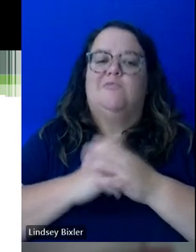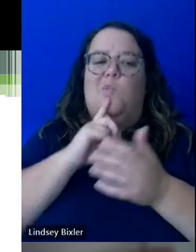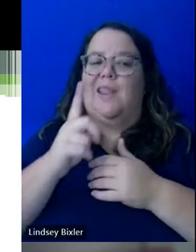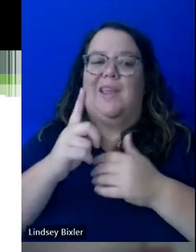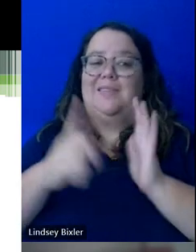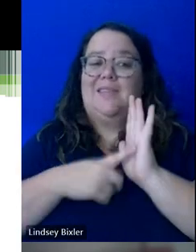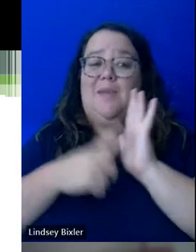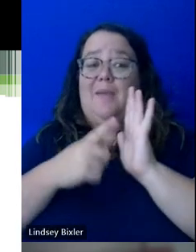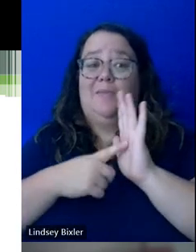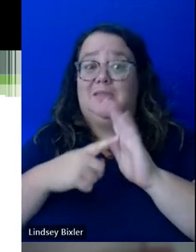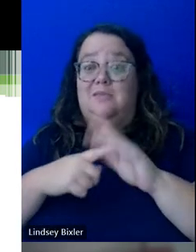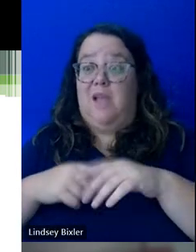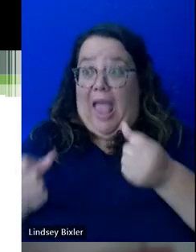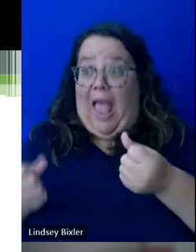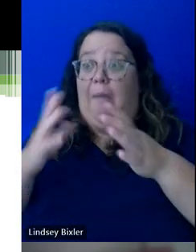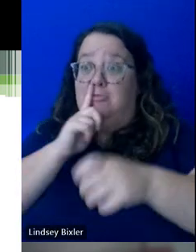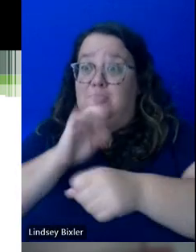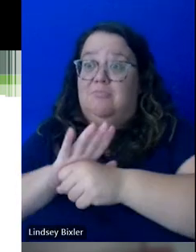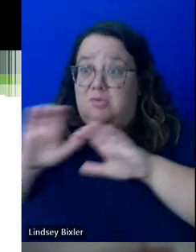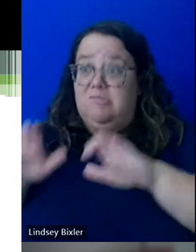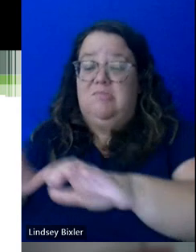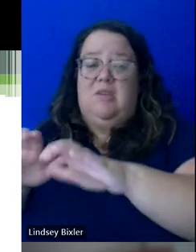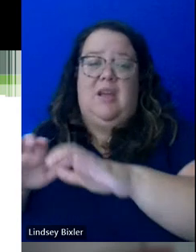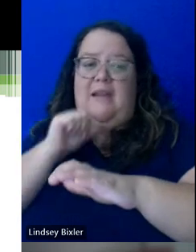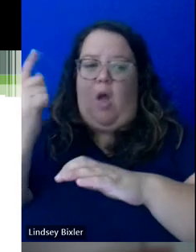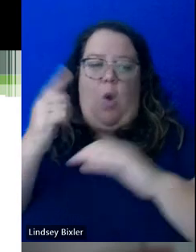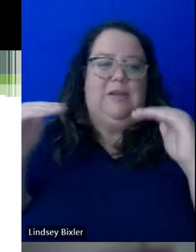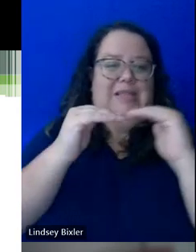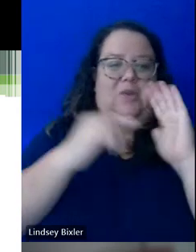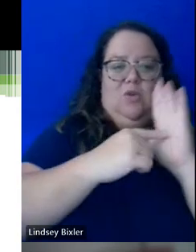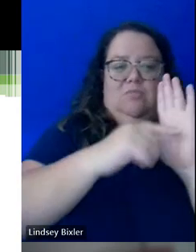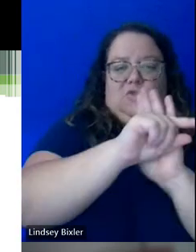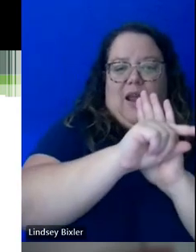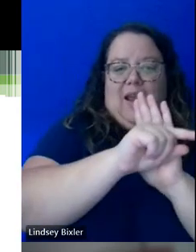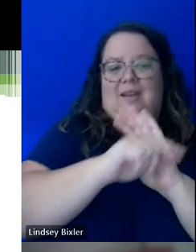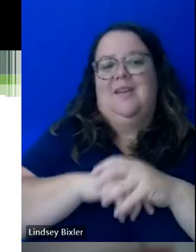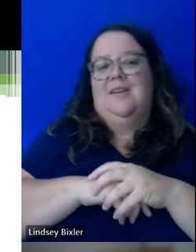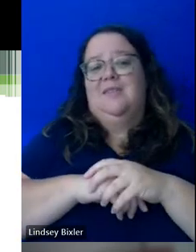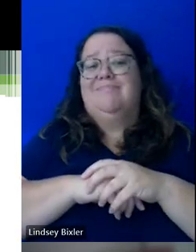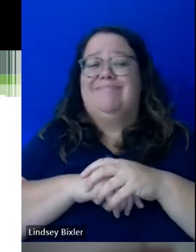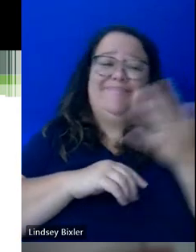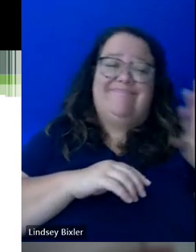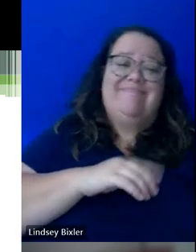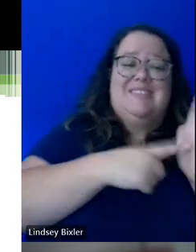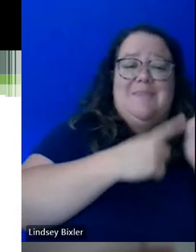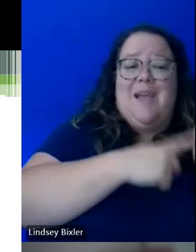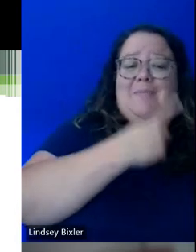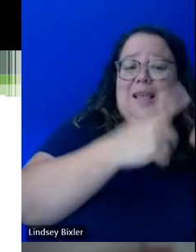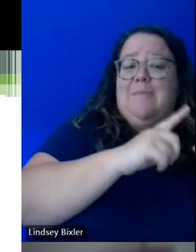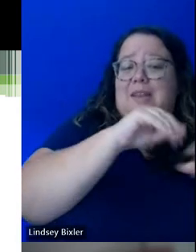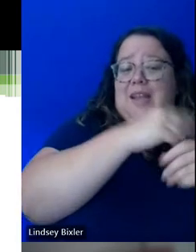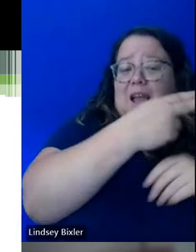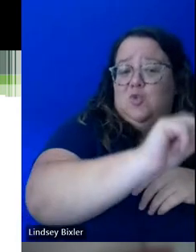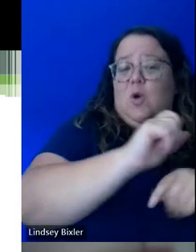that's not necessarily the case in K-12, but often more so, and there are just some courses that, you know, depending on your area of study